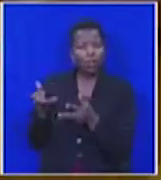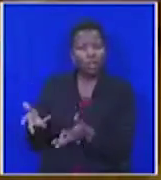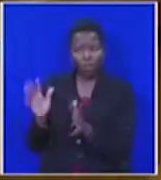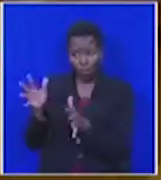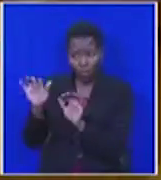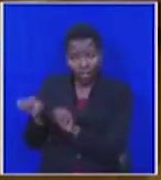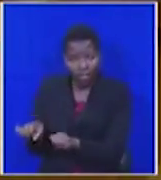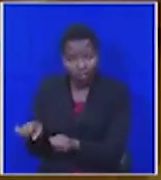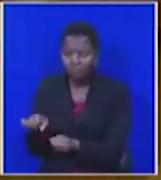I doubt it.